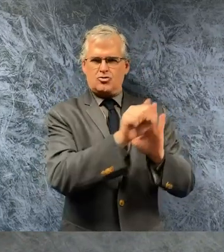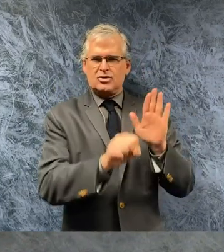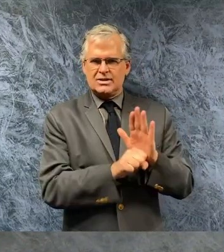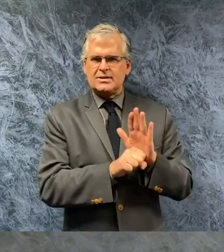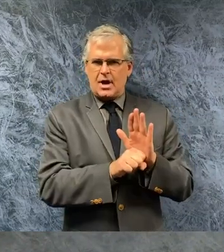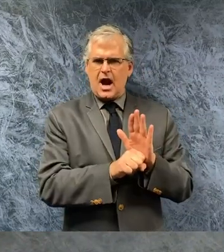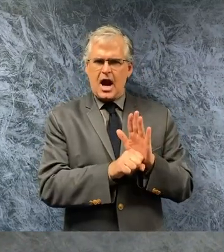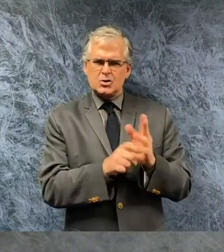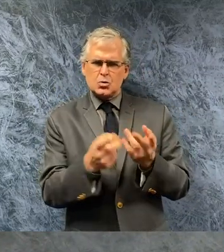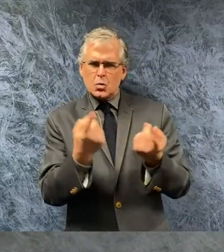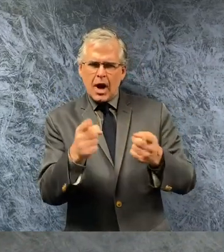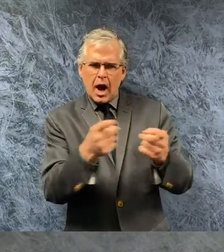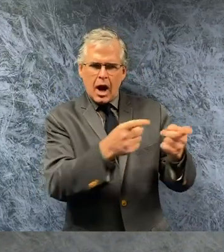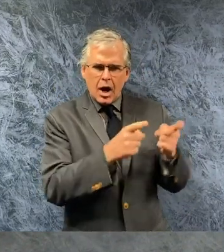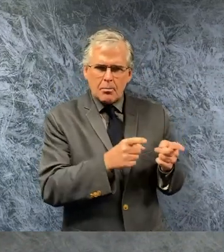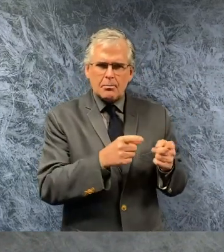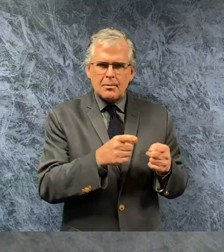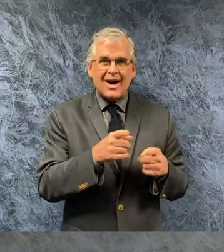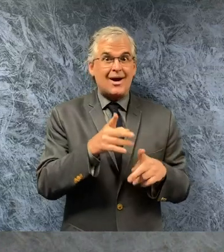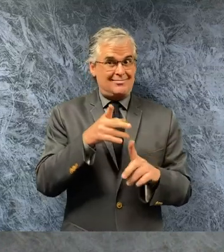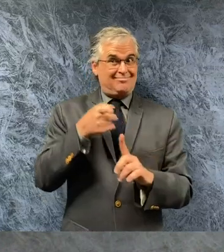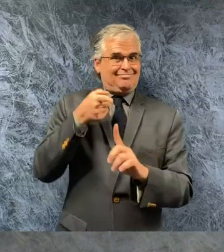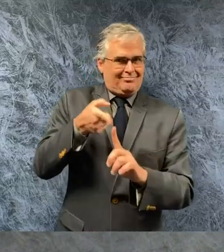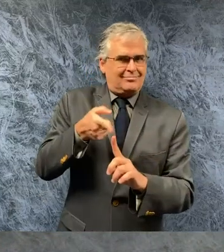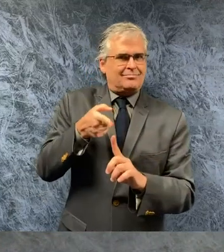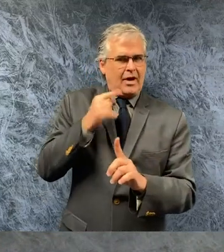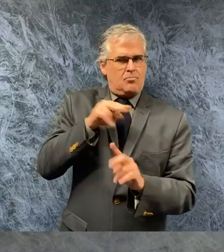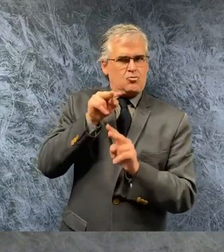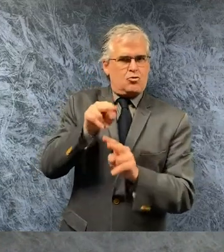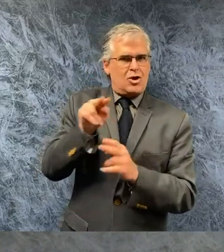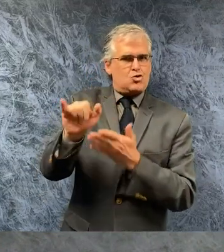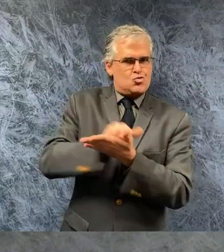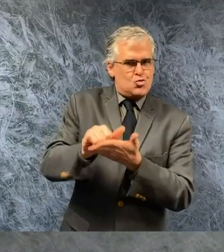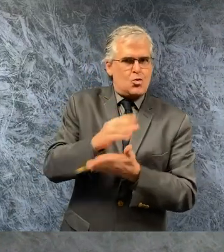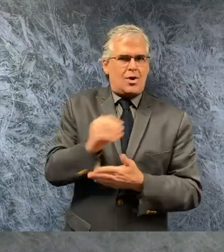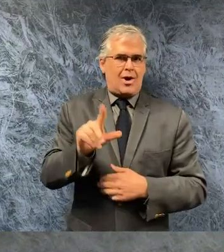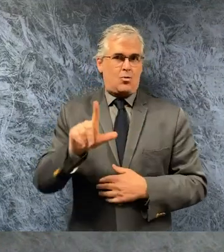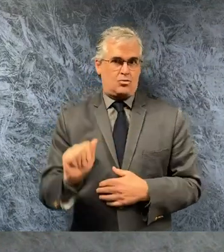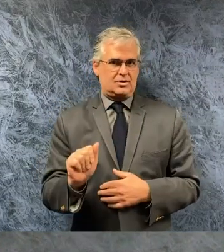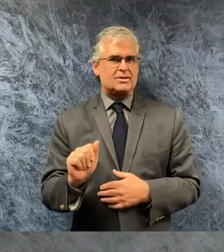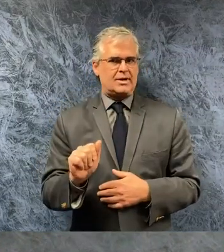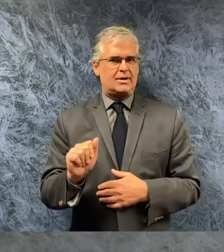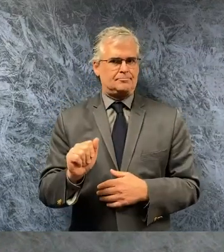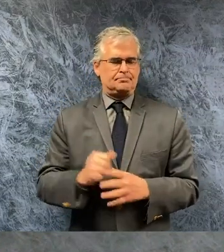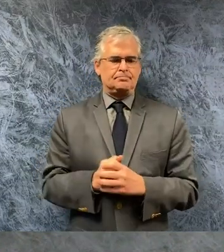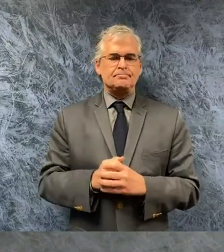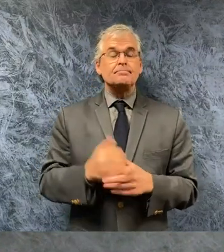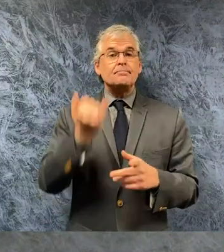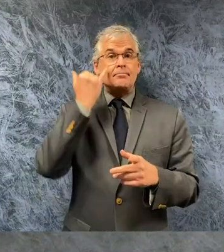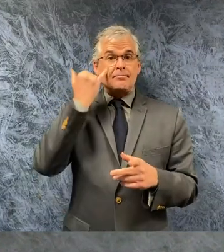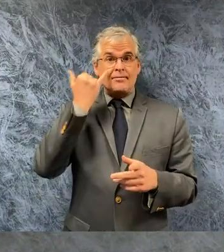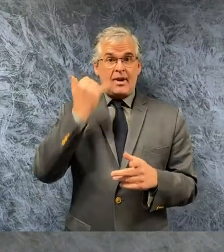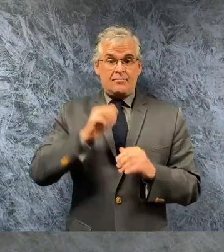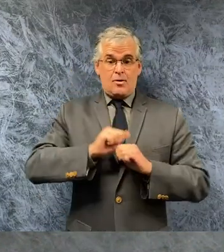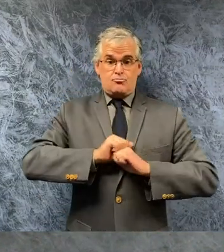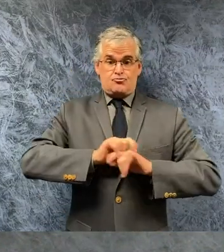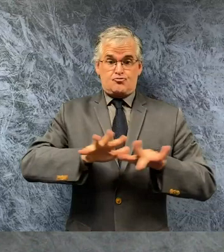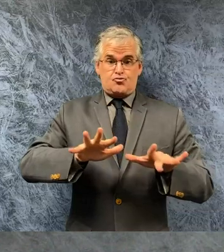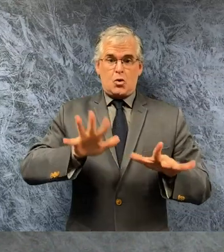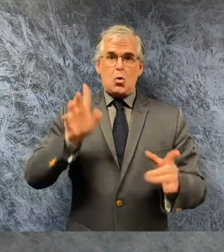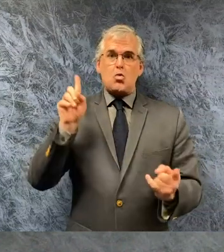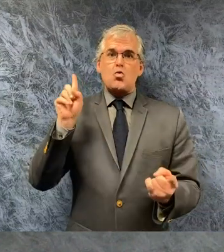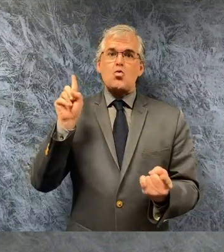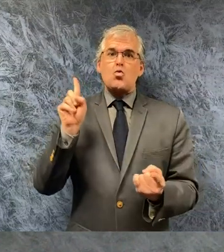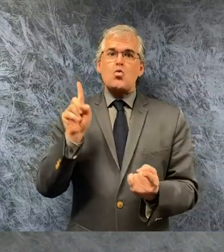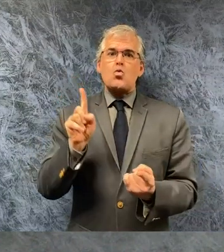york and louisiana what data shows us is if that we slow down the spread we have a real chance of avoiding a situation that would